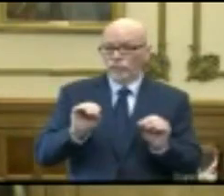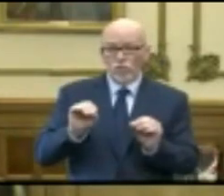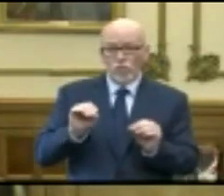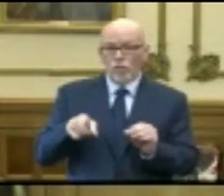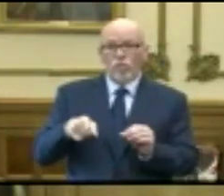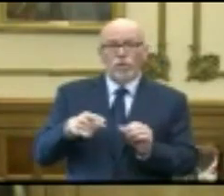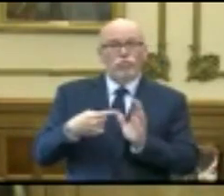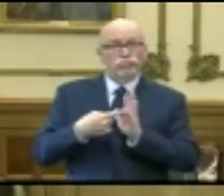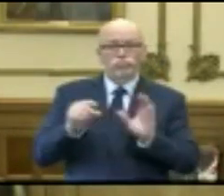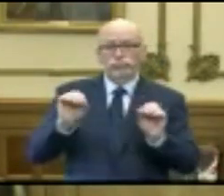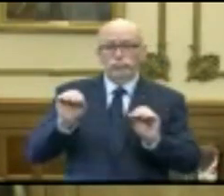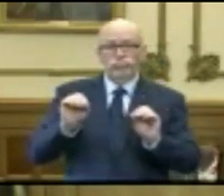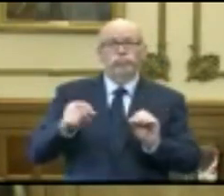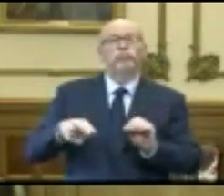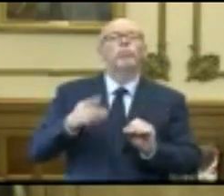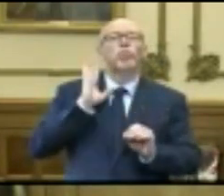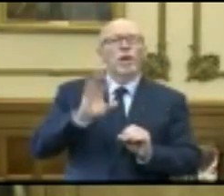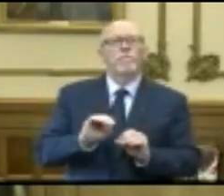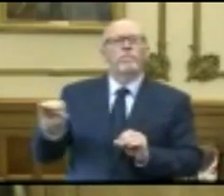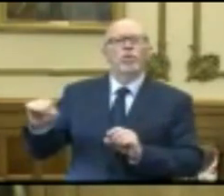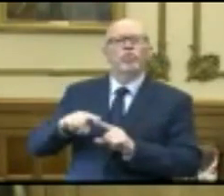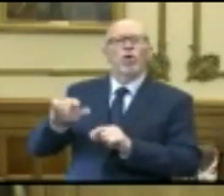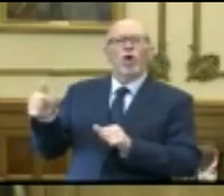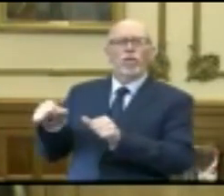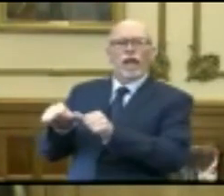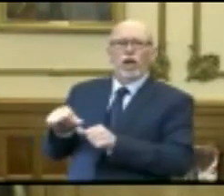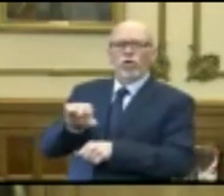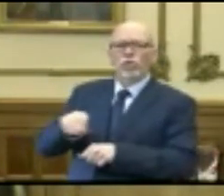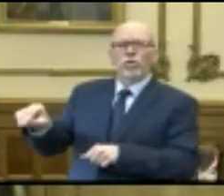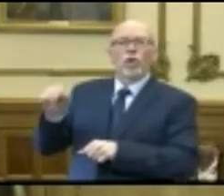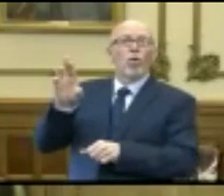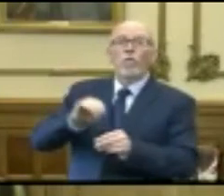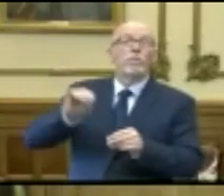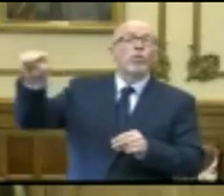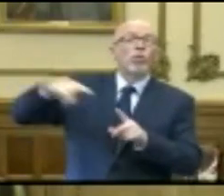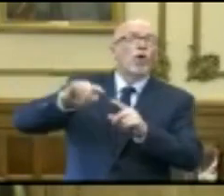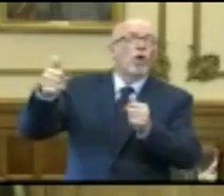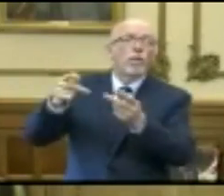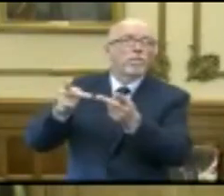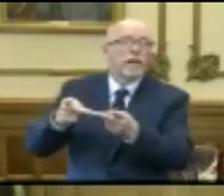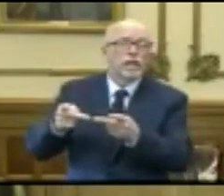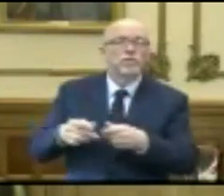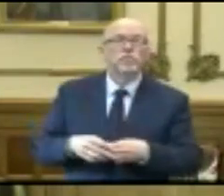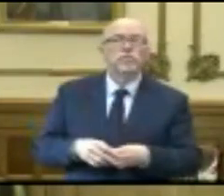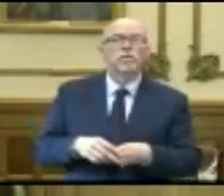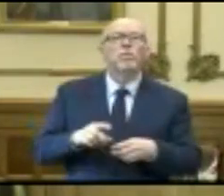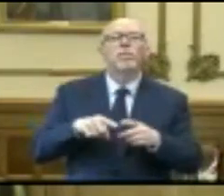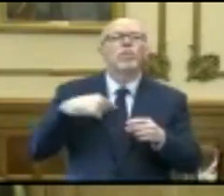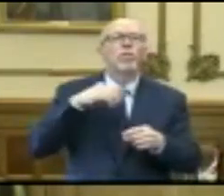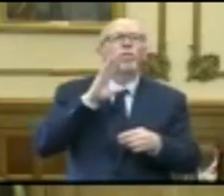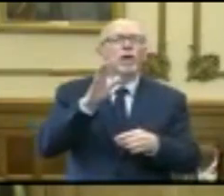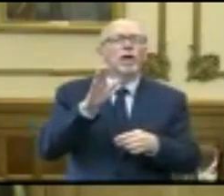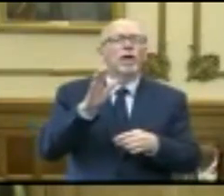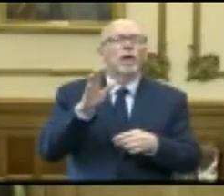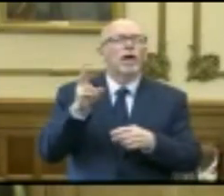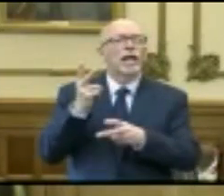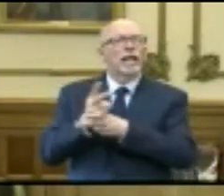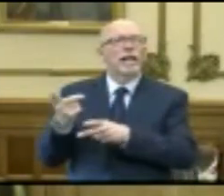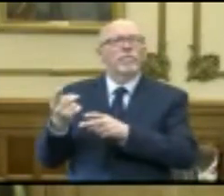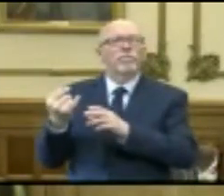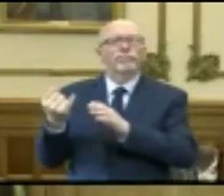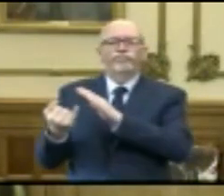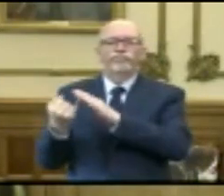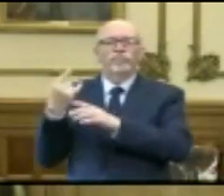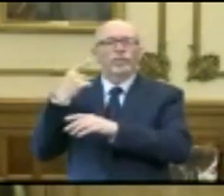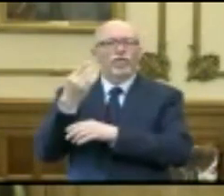they're asymptomatic, we would move them to another part of the facility or another facility, but kind of quarantine them for the next 14 days with